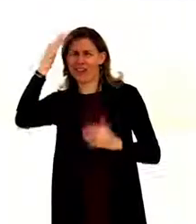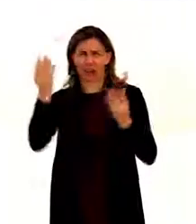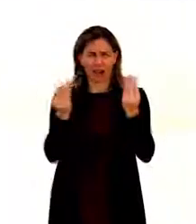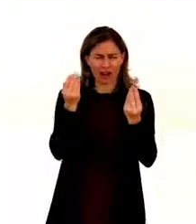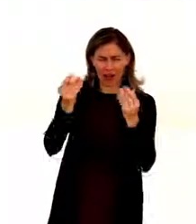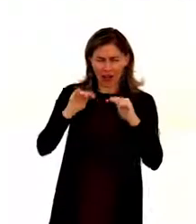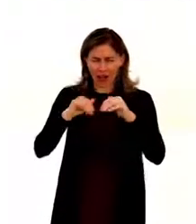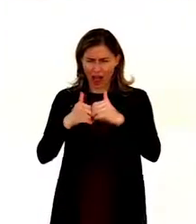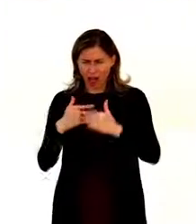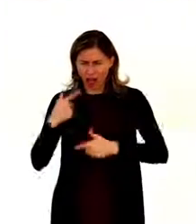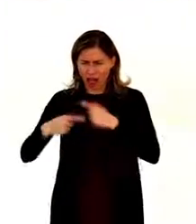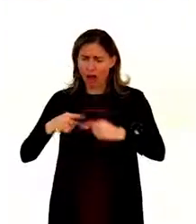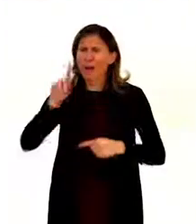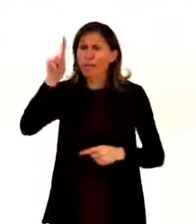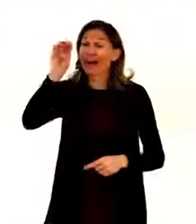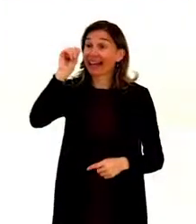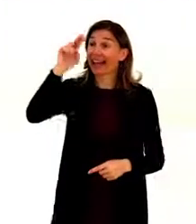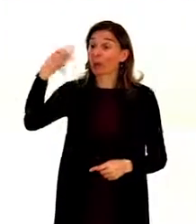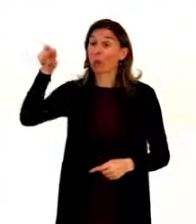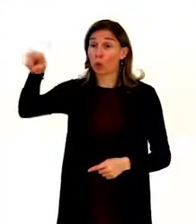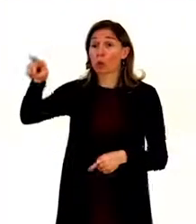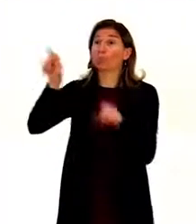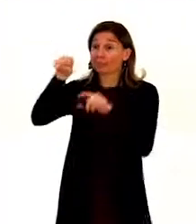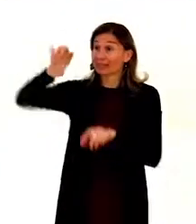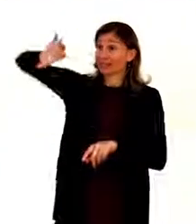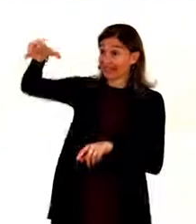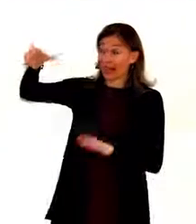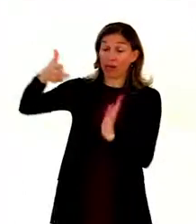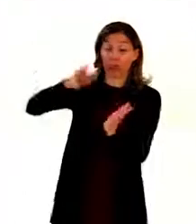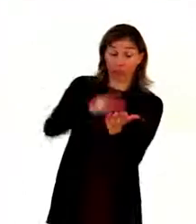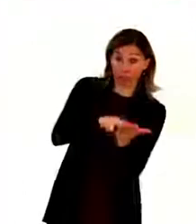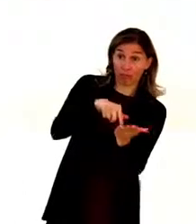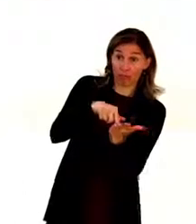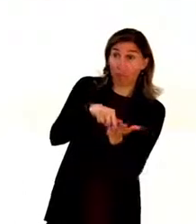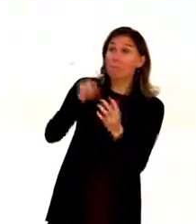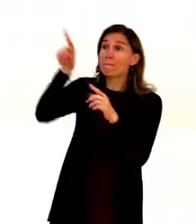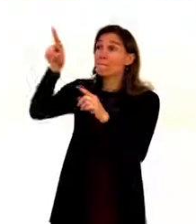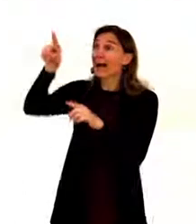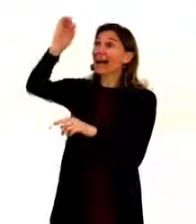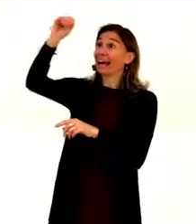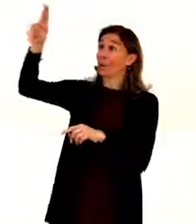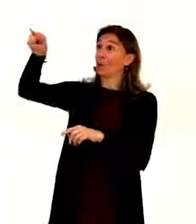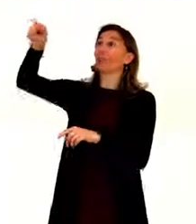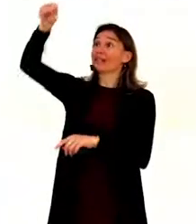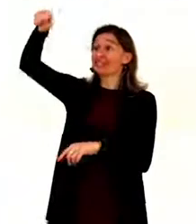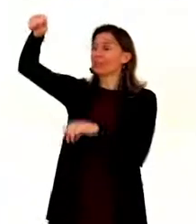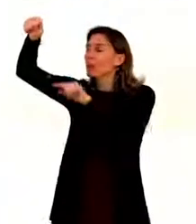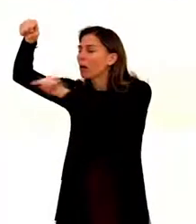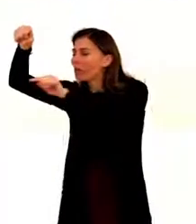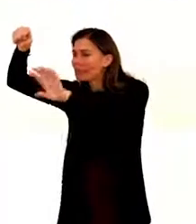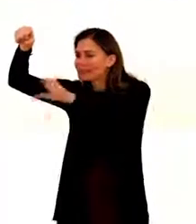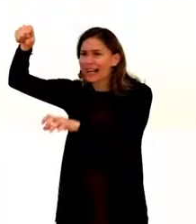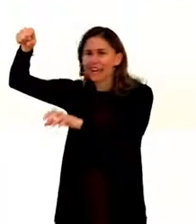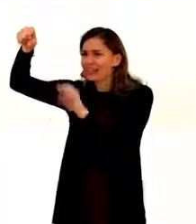we had EU as state party to the convention and number of EU member states who still have not ratified the convention.